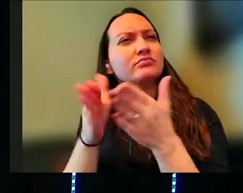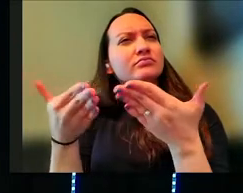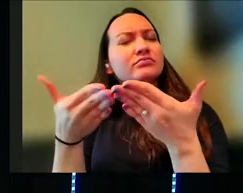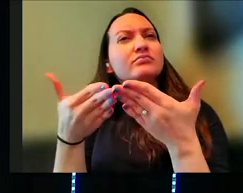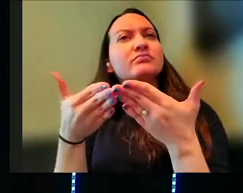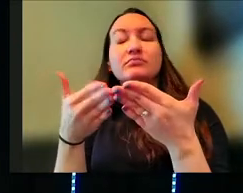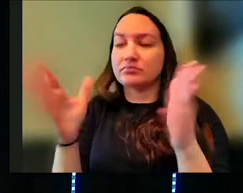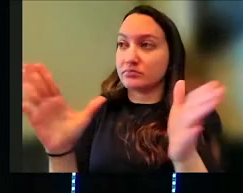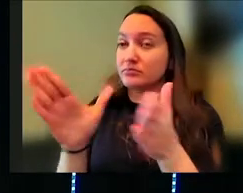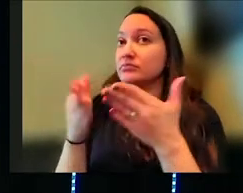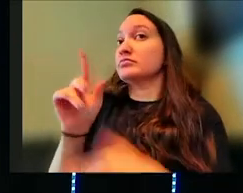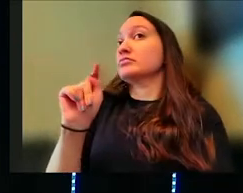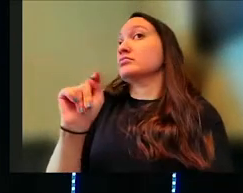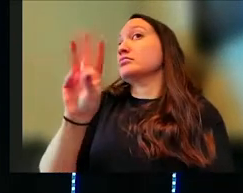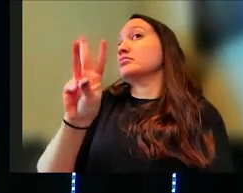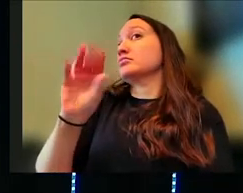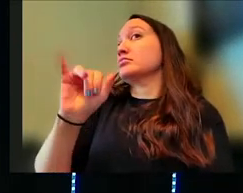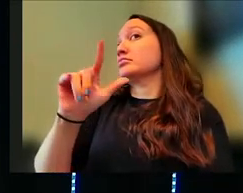Twilight?